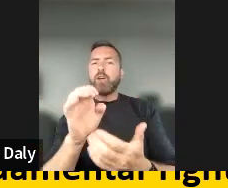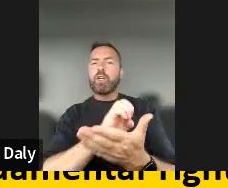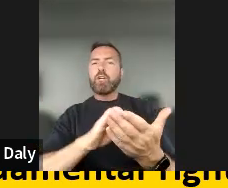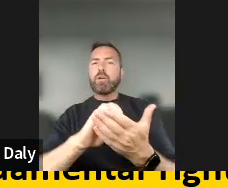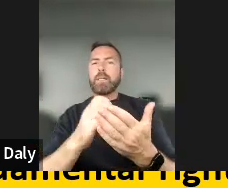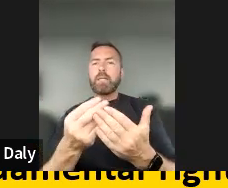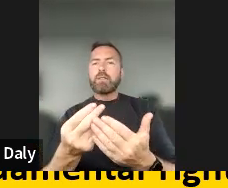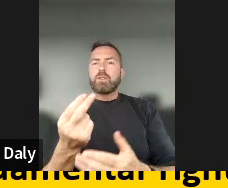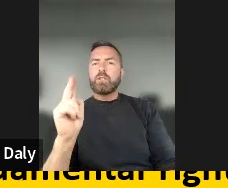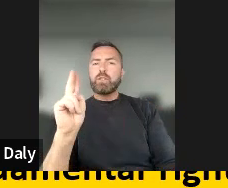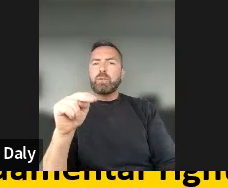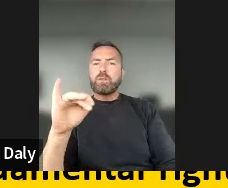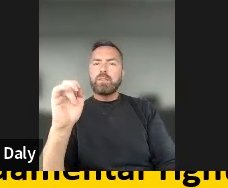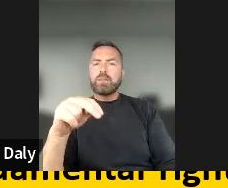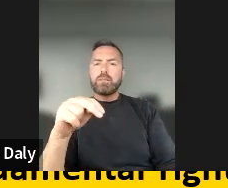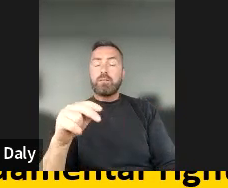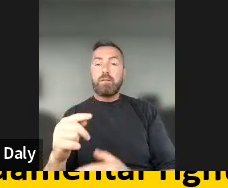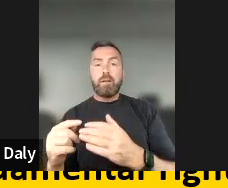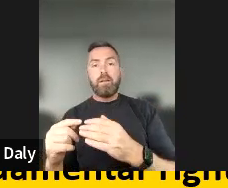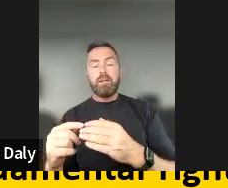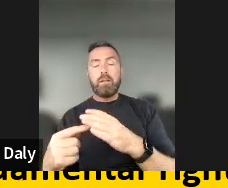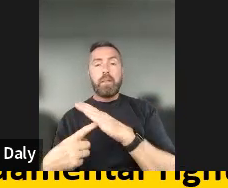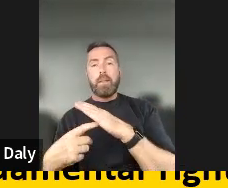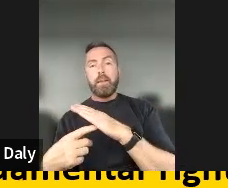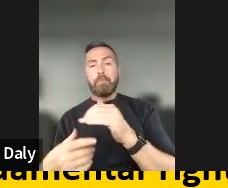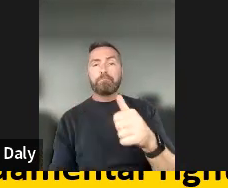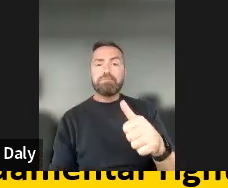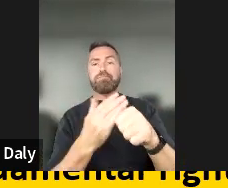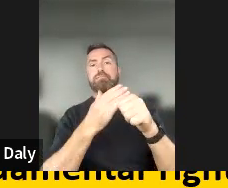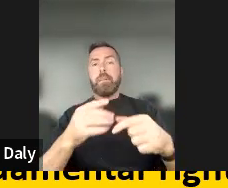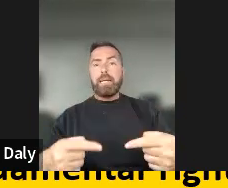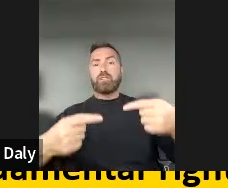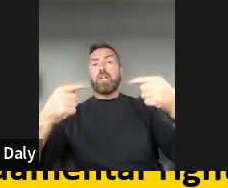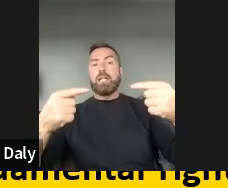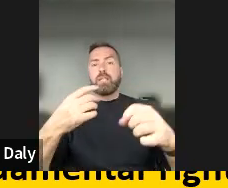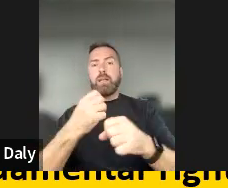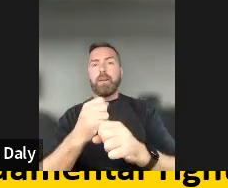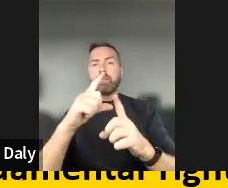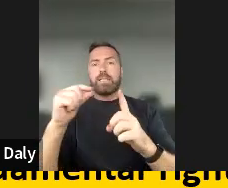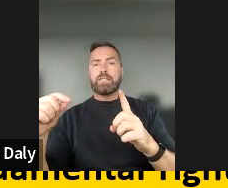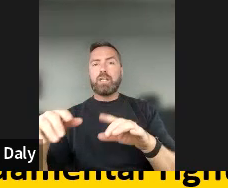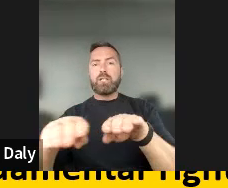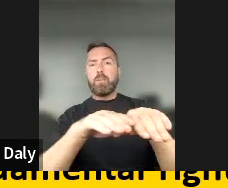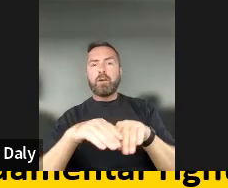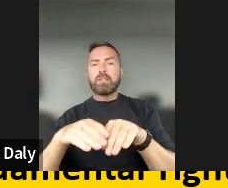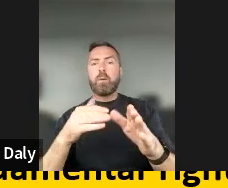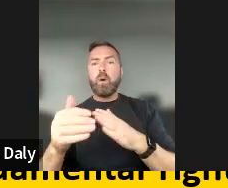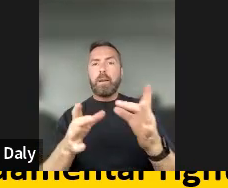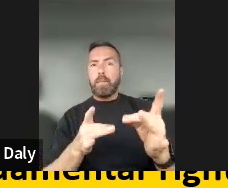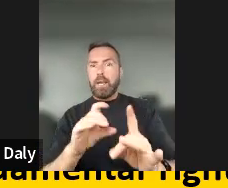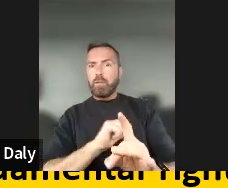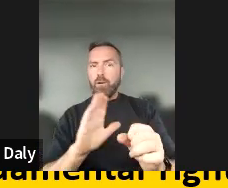So the main challenges around digital democracy, according to civil society, is ensuring accessibility,